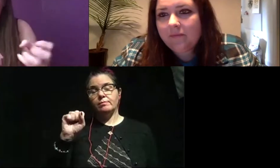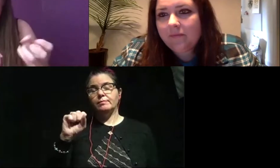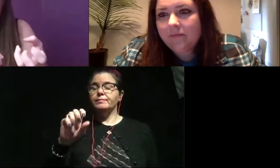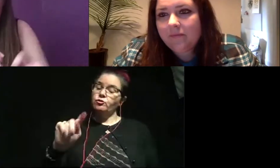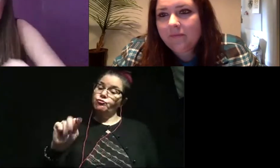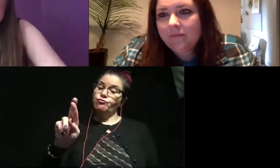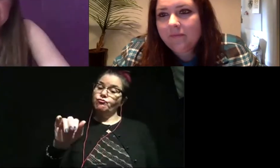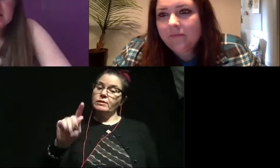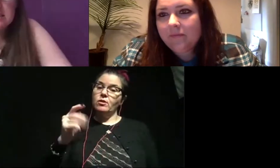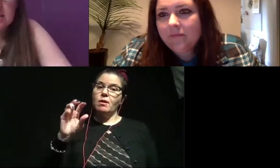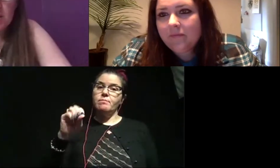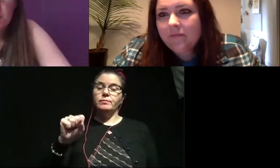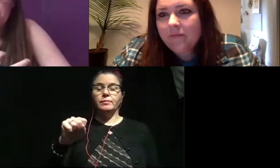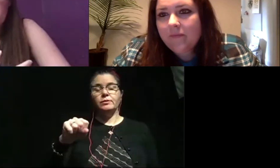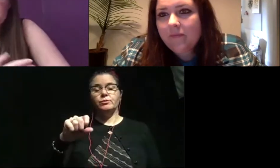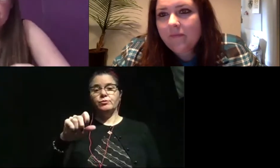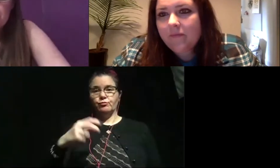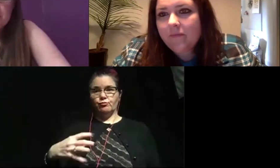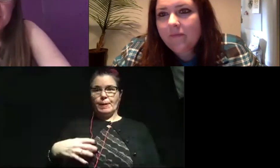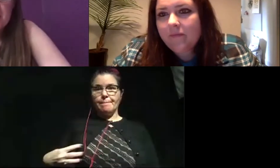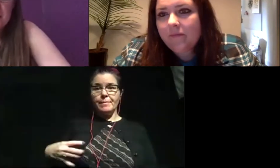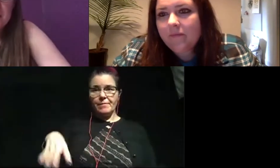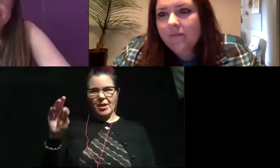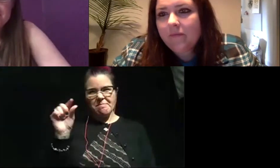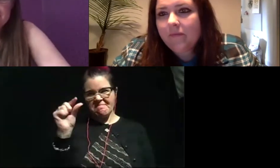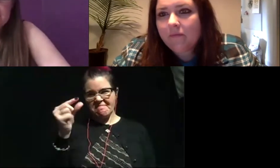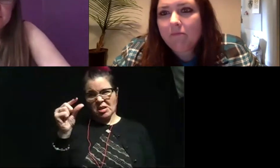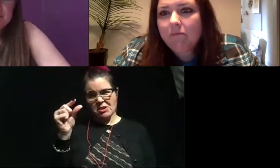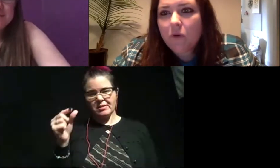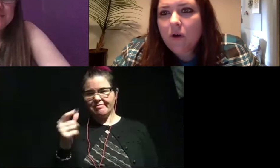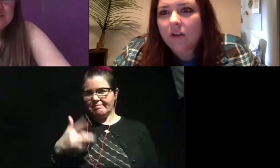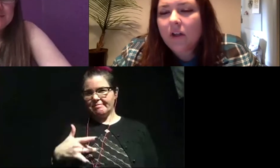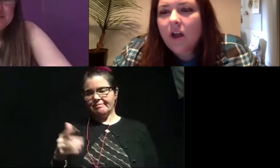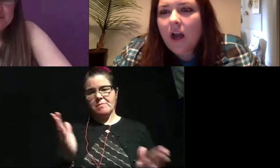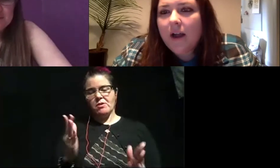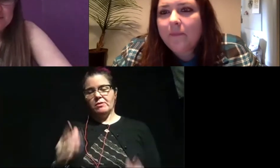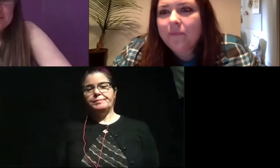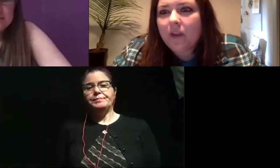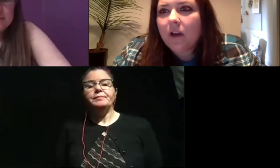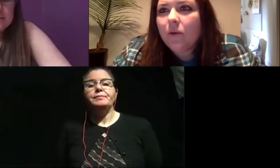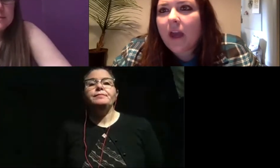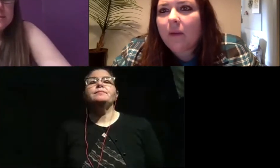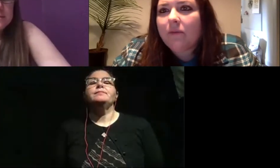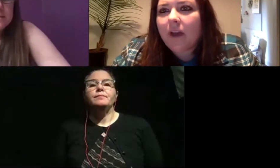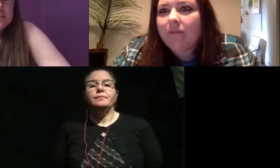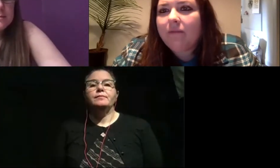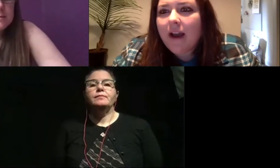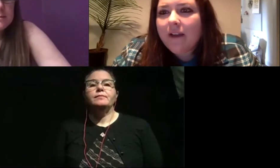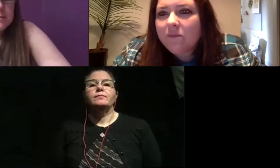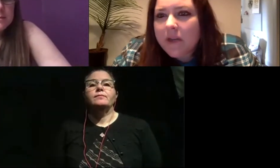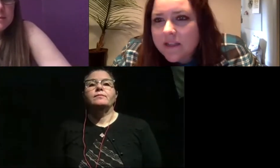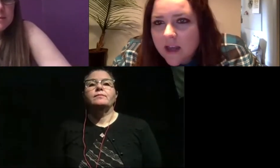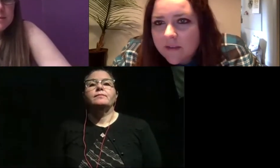only a piece of one. So they're usually not that big. Cool. Um, okay. We've got